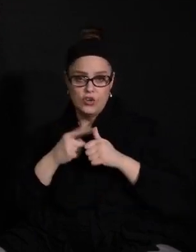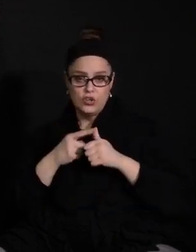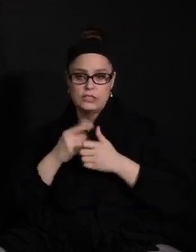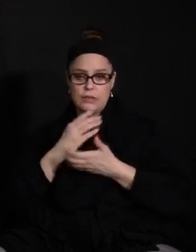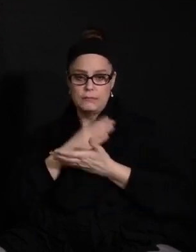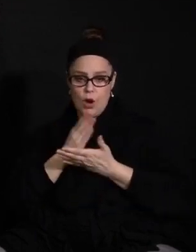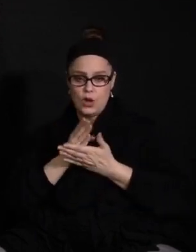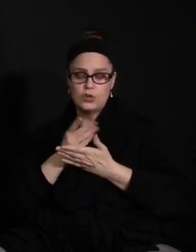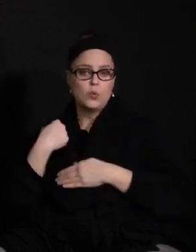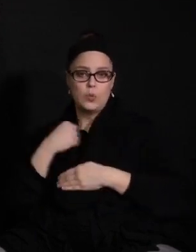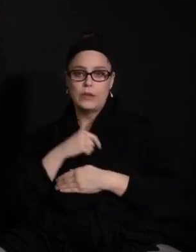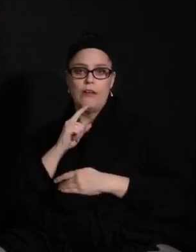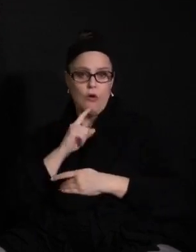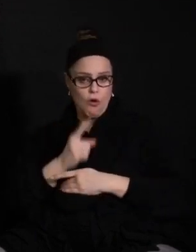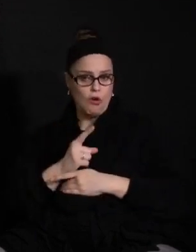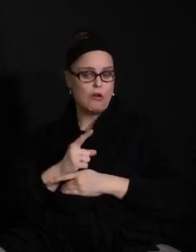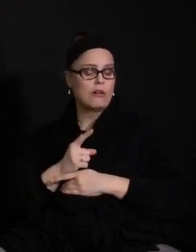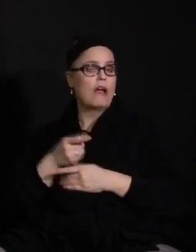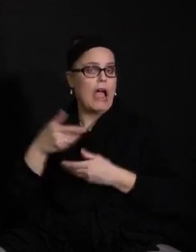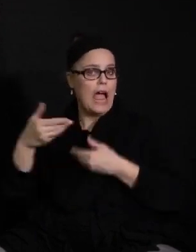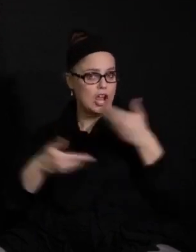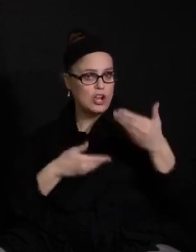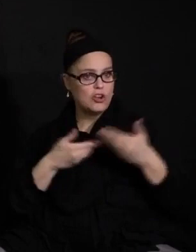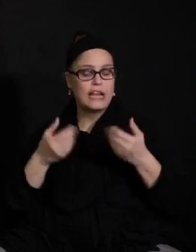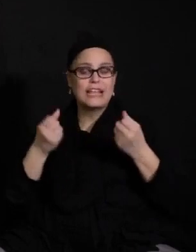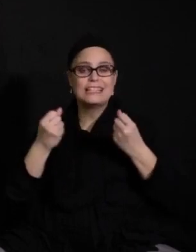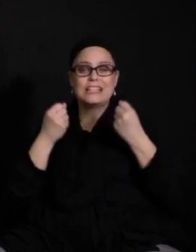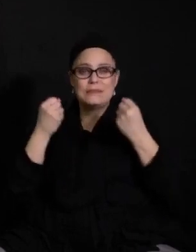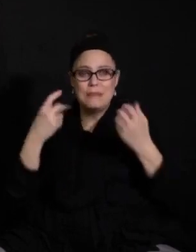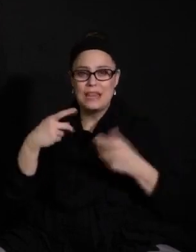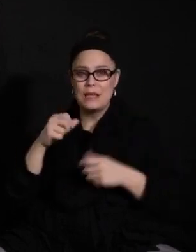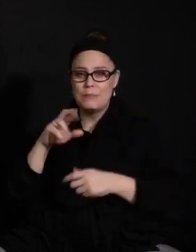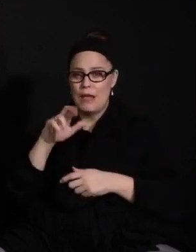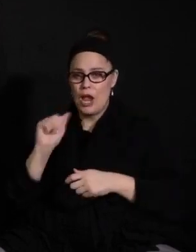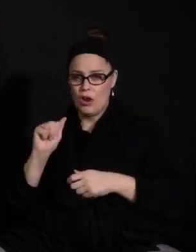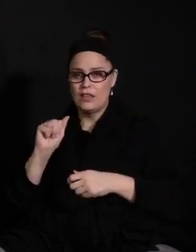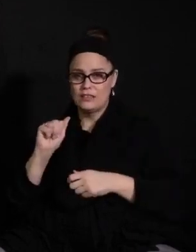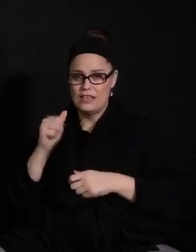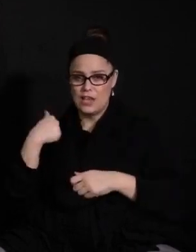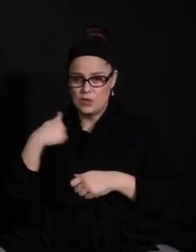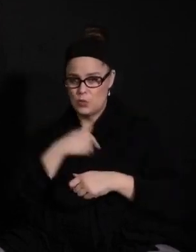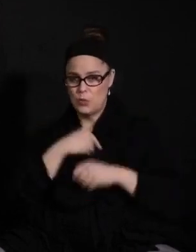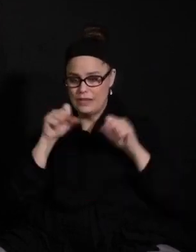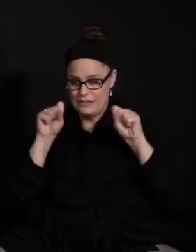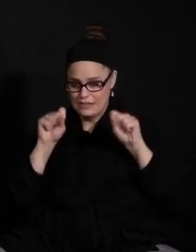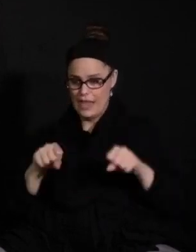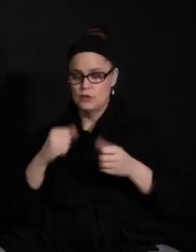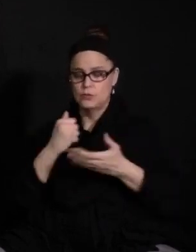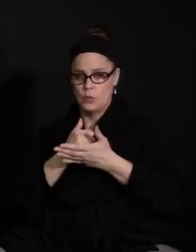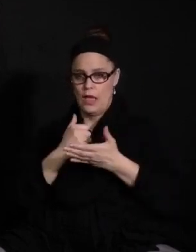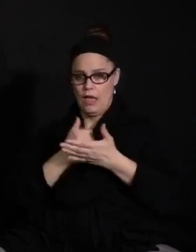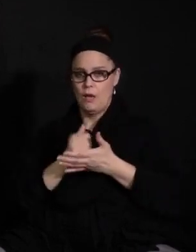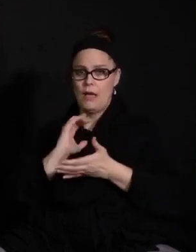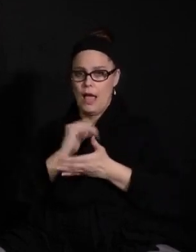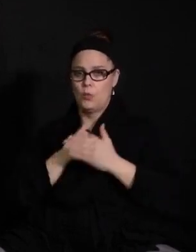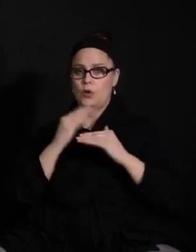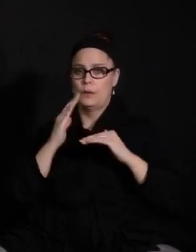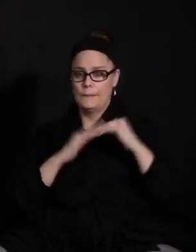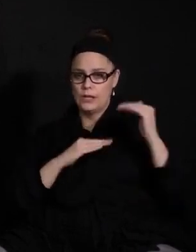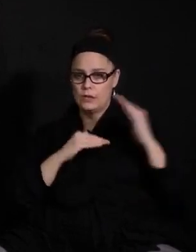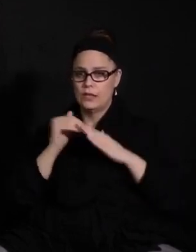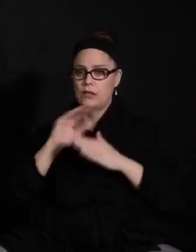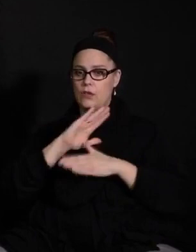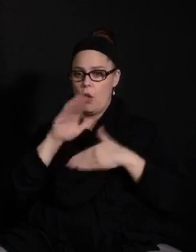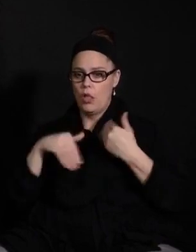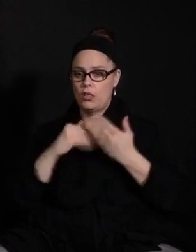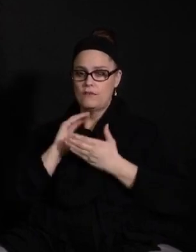have been hiring as many paraprofessionals as we can to help in all of our buildings with all of